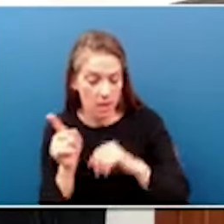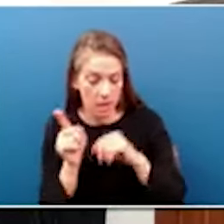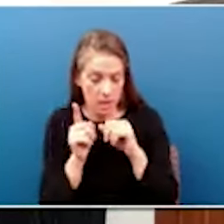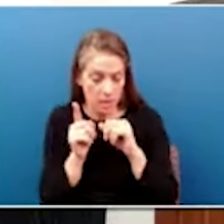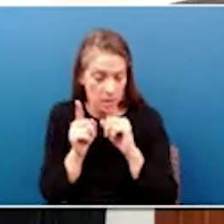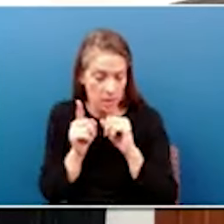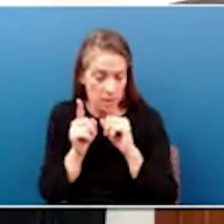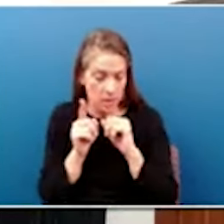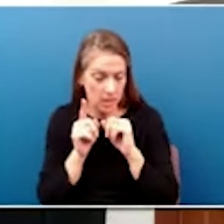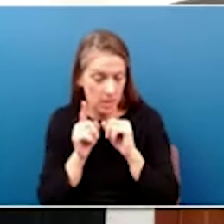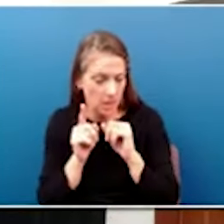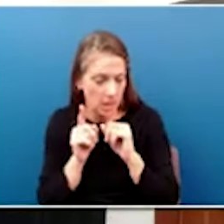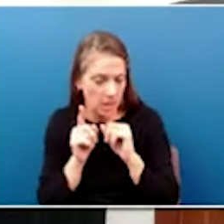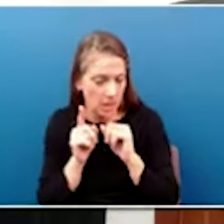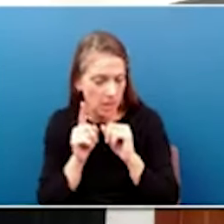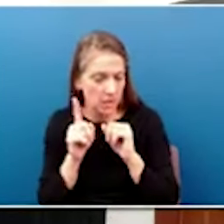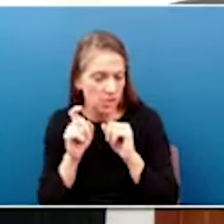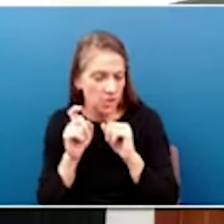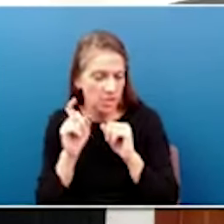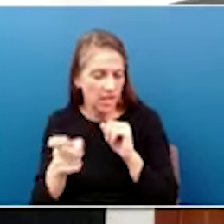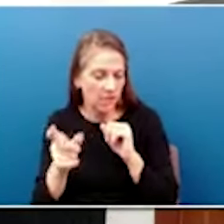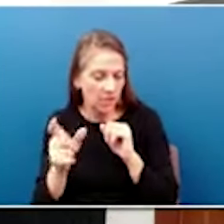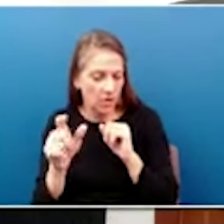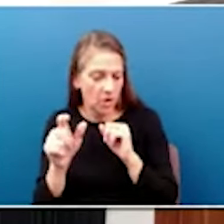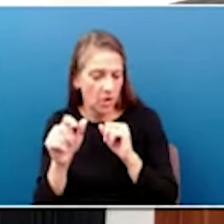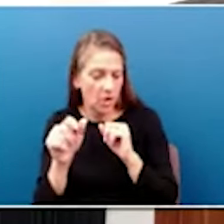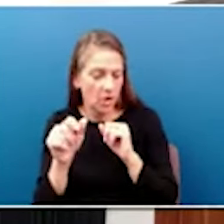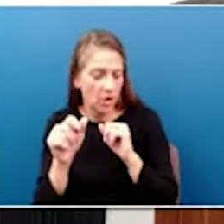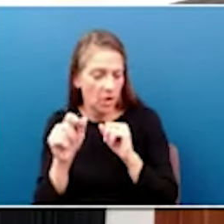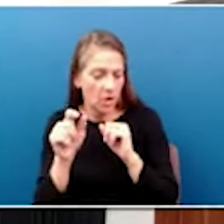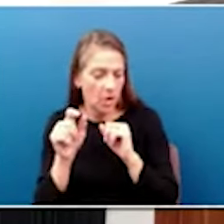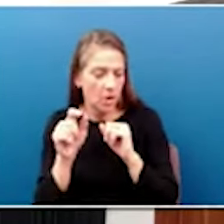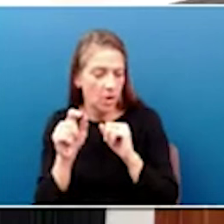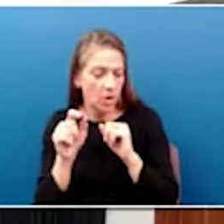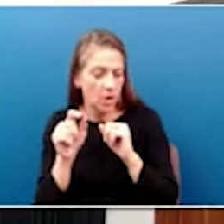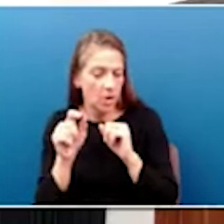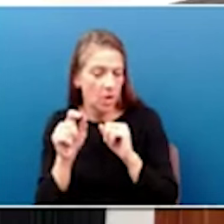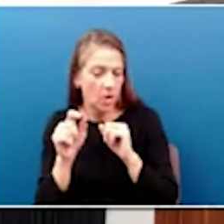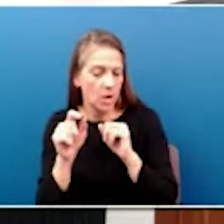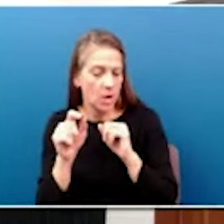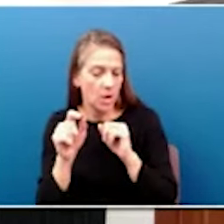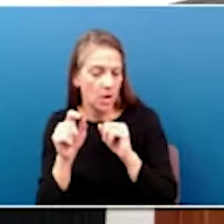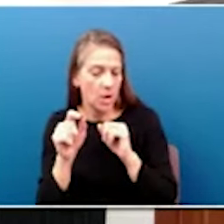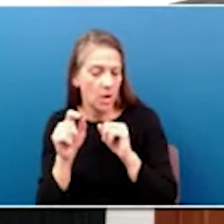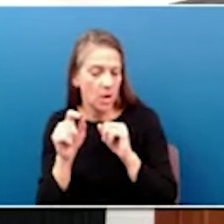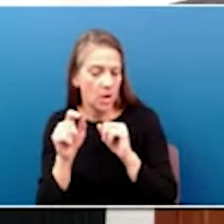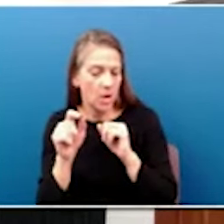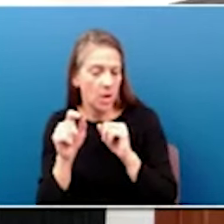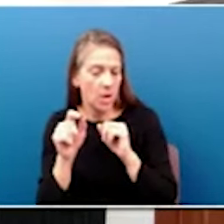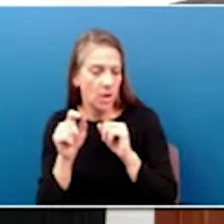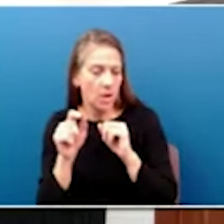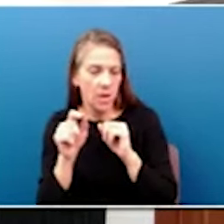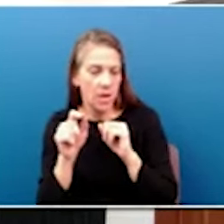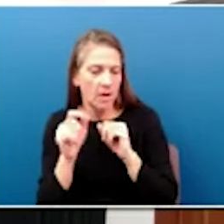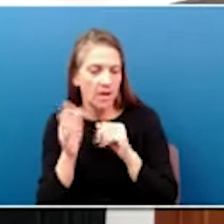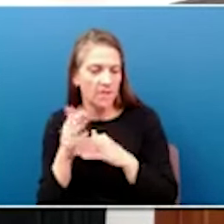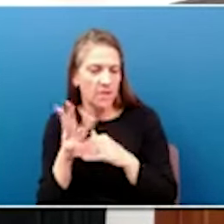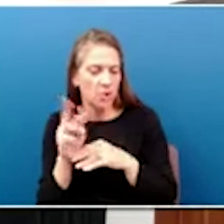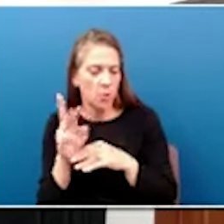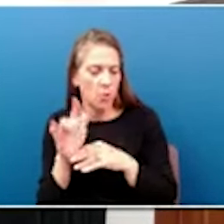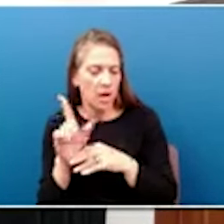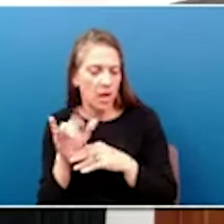We just came out. That was moved out to the Department of Agriculture, also seeing a bill advance from the Fish and Wildlife Department of Agriculture.